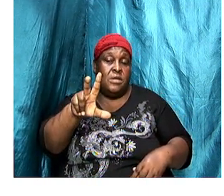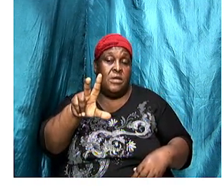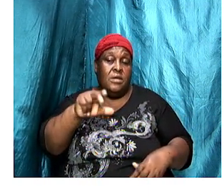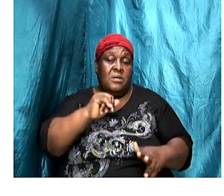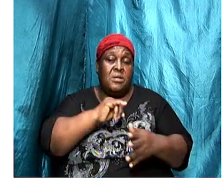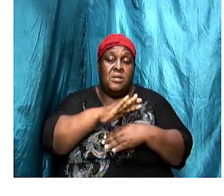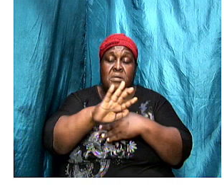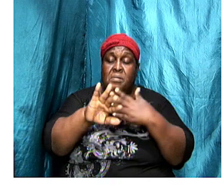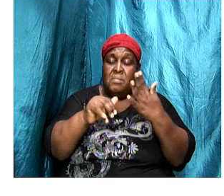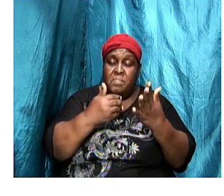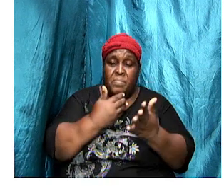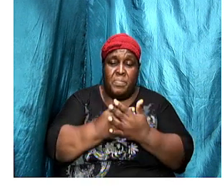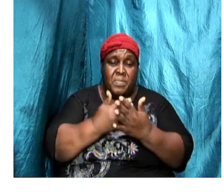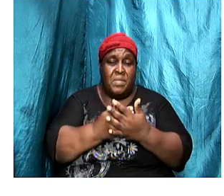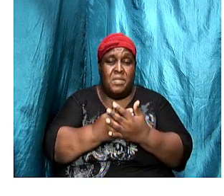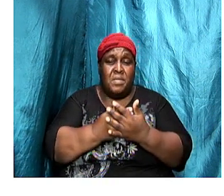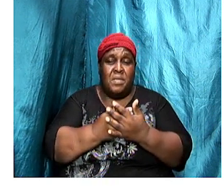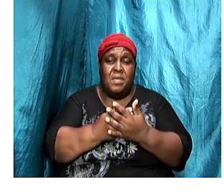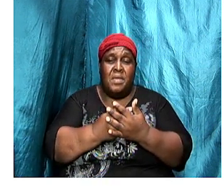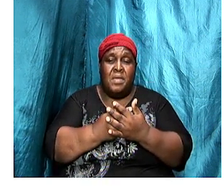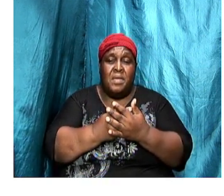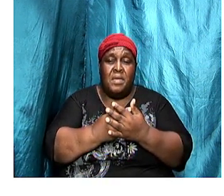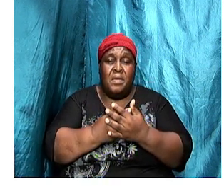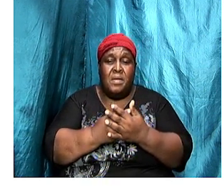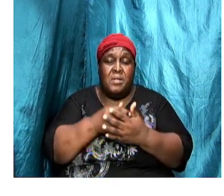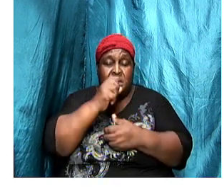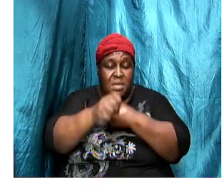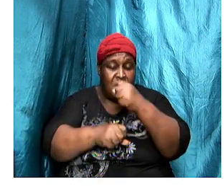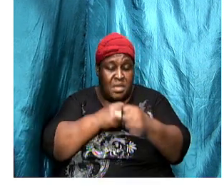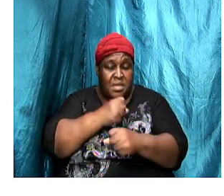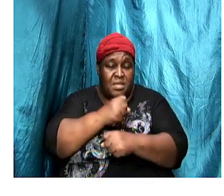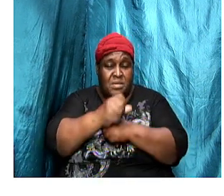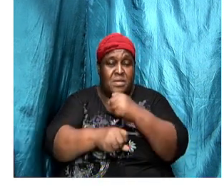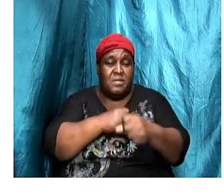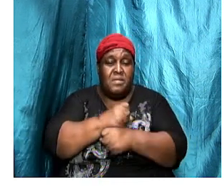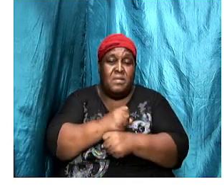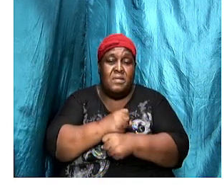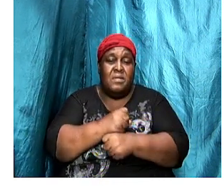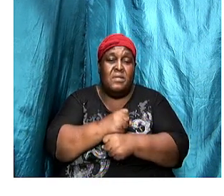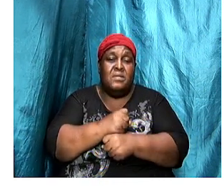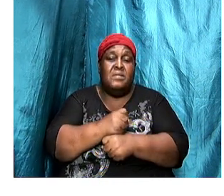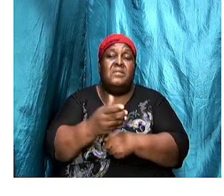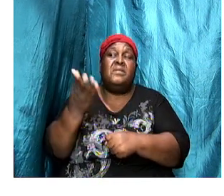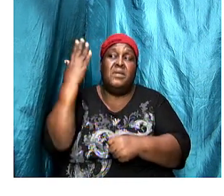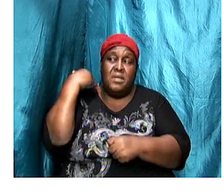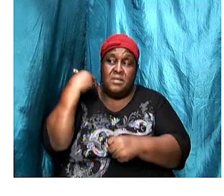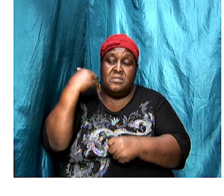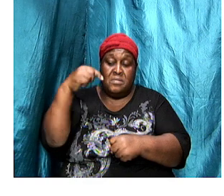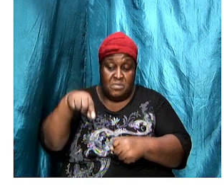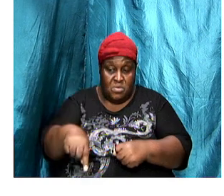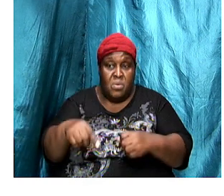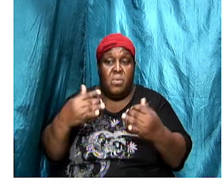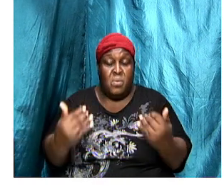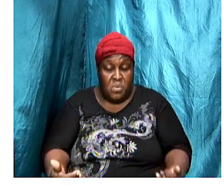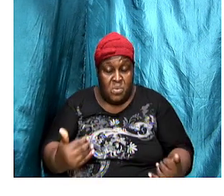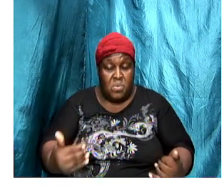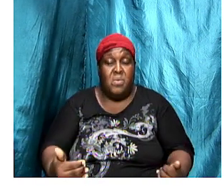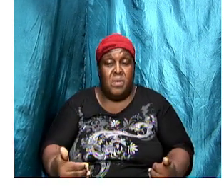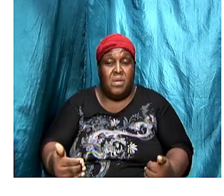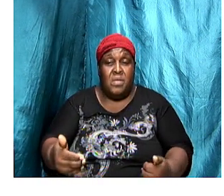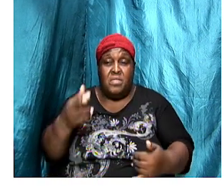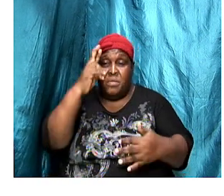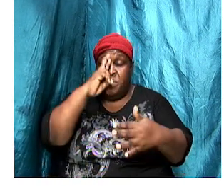all the ages from that first century to this 21st century, the prophetic view is saying